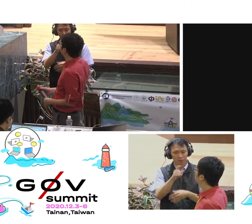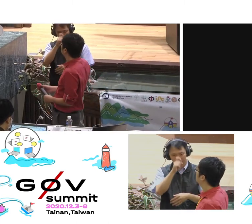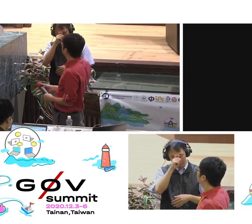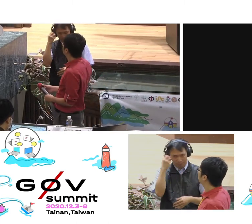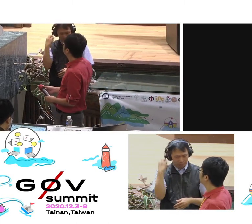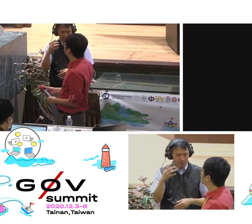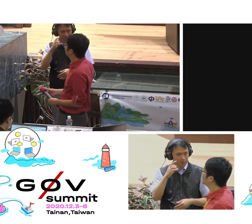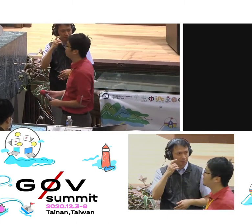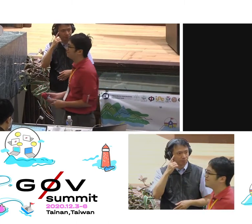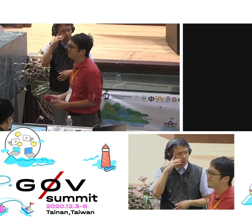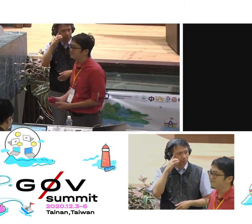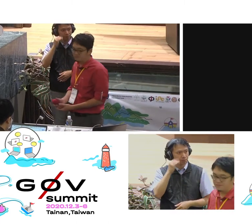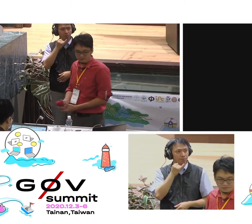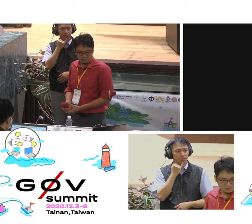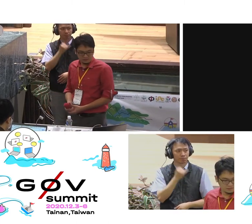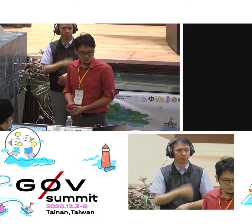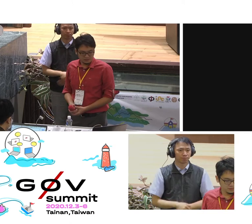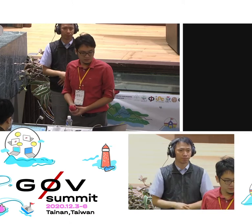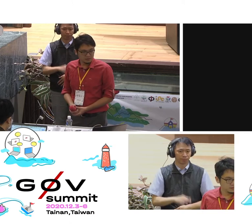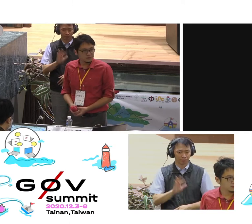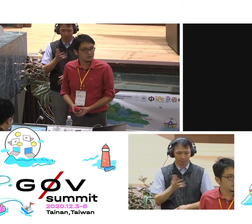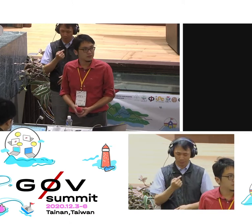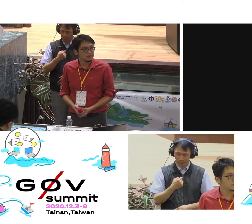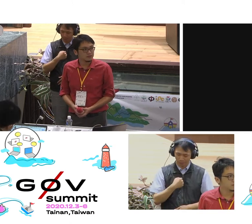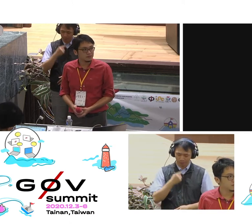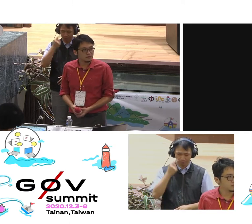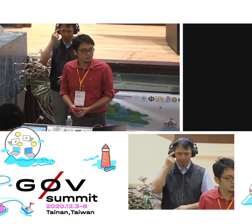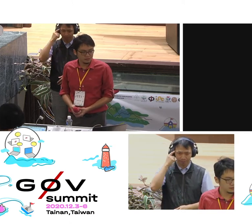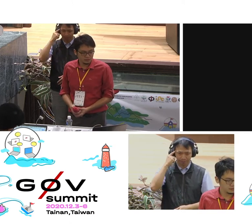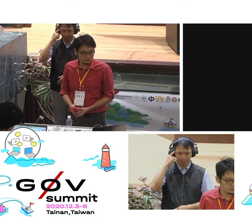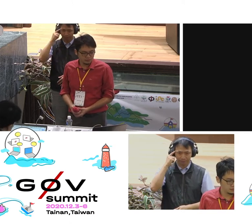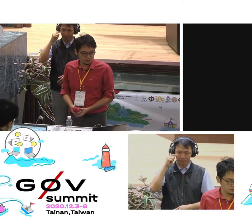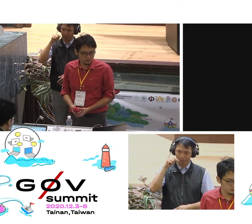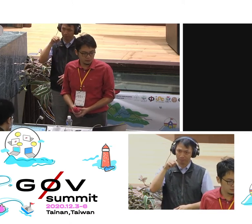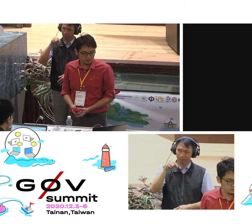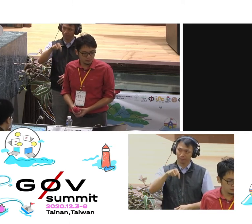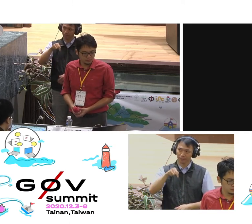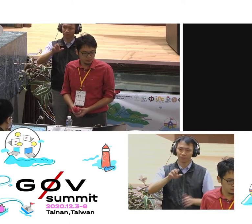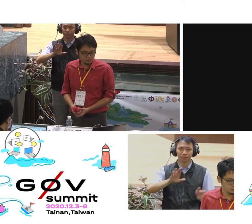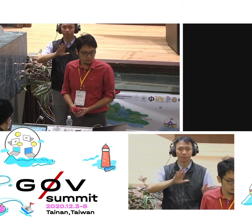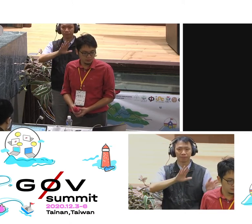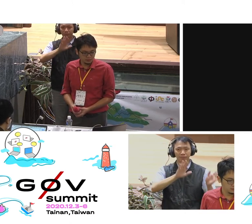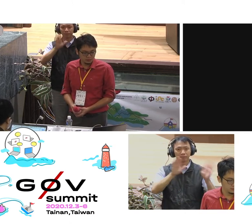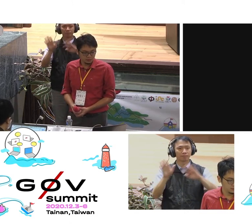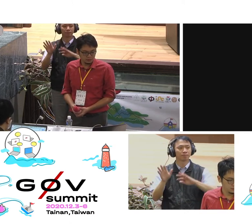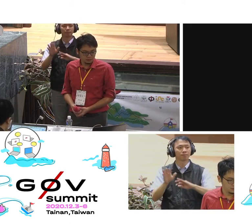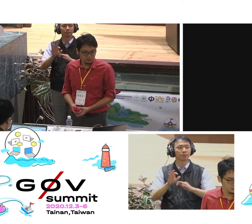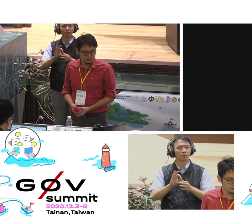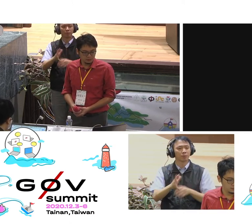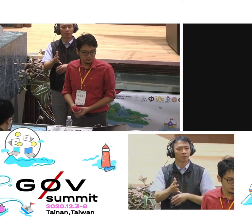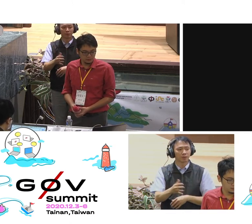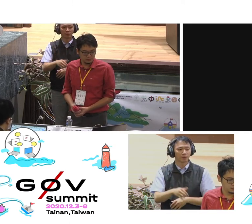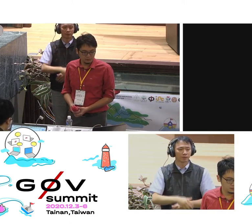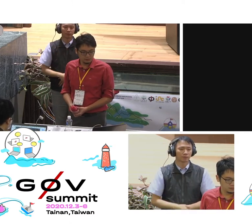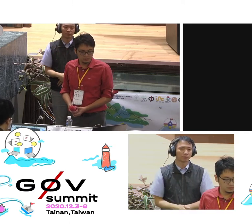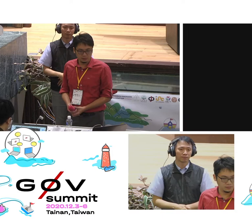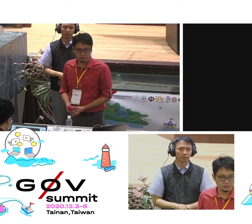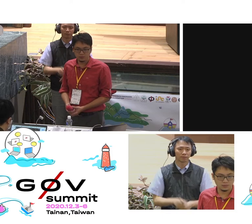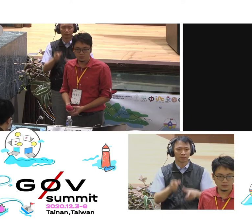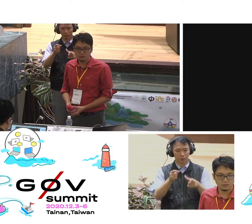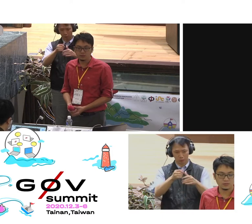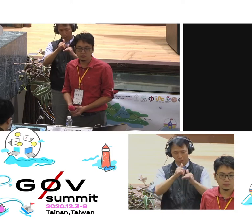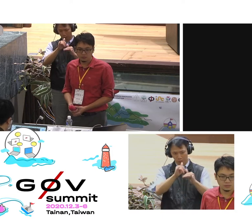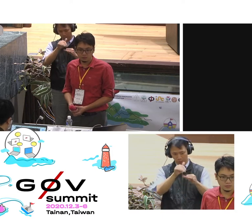But personally, I believe this is a result of the application of referendum as such.